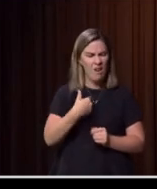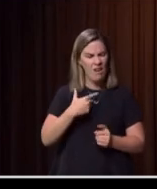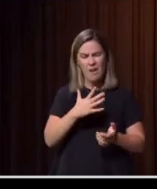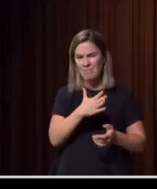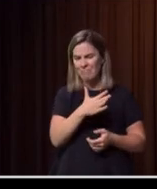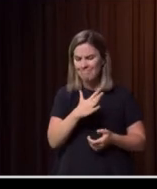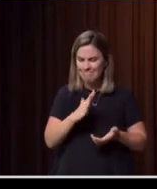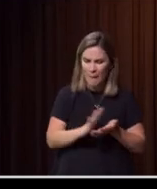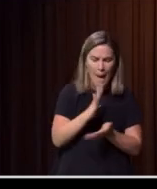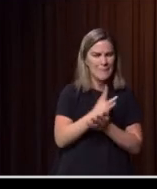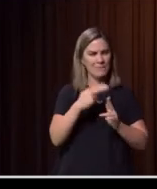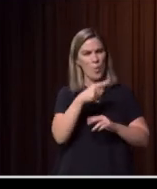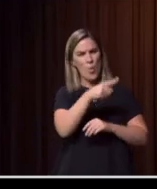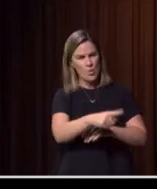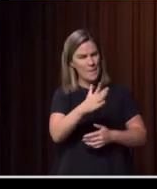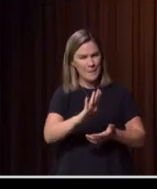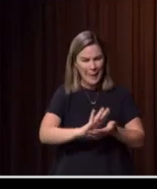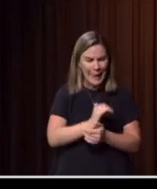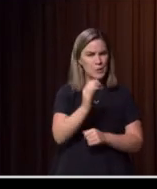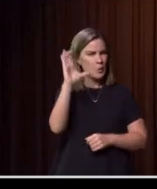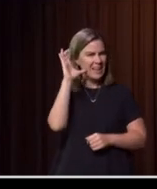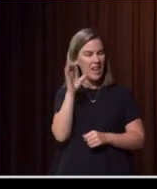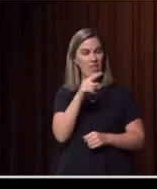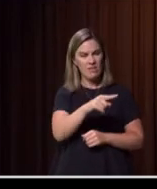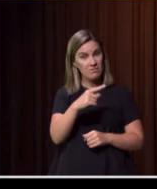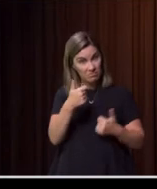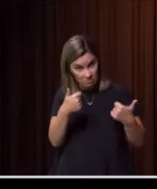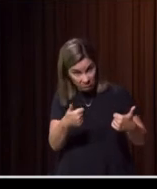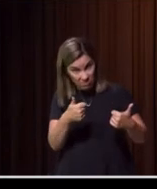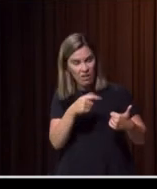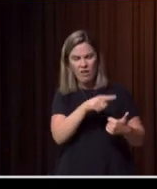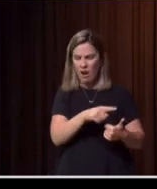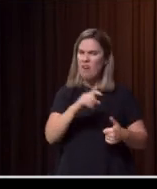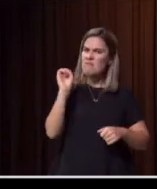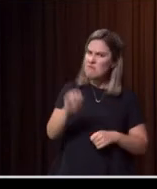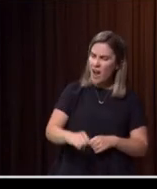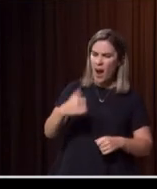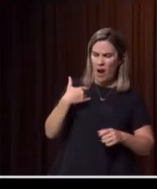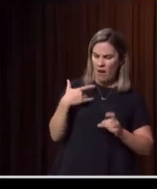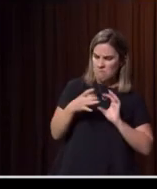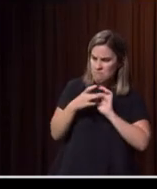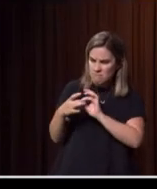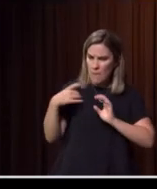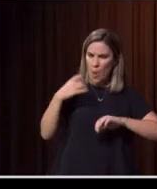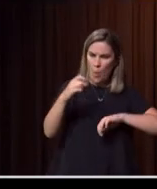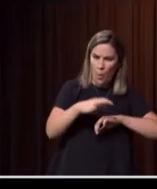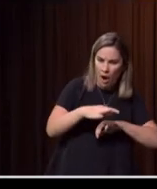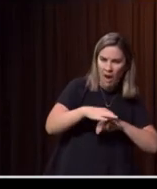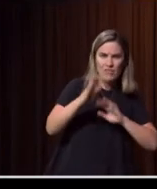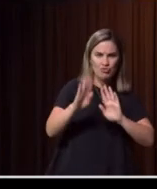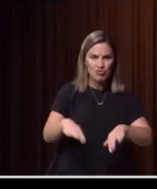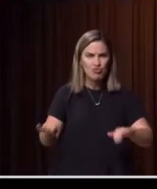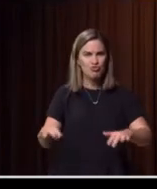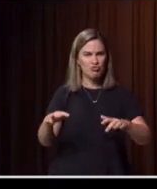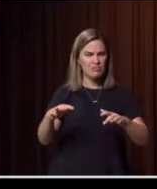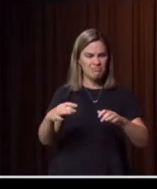I said, what's it doing for you? He said, I am finding it much better. I'm getting along with my wife better. The kids are, we're getting along better. I'm doing much better